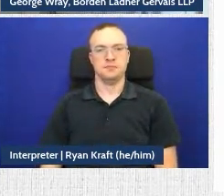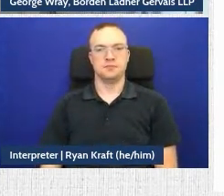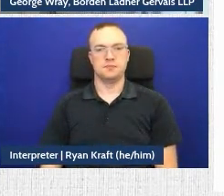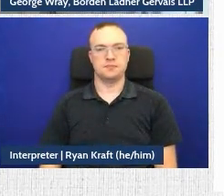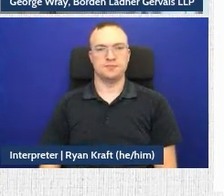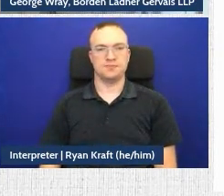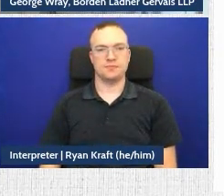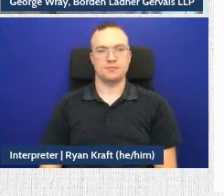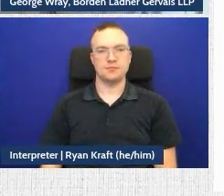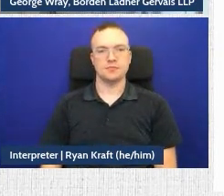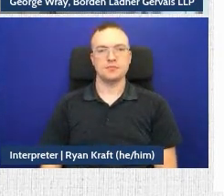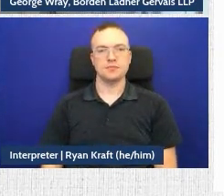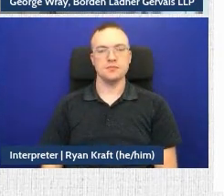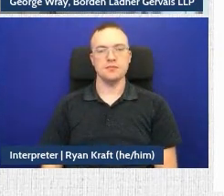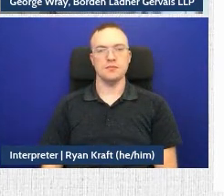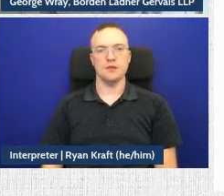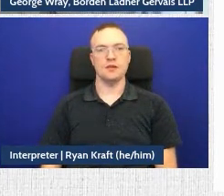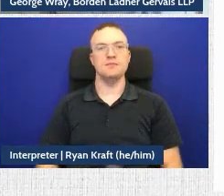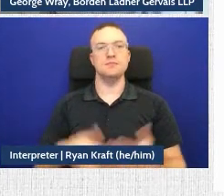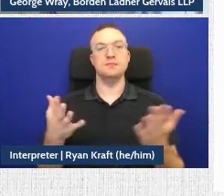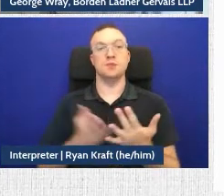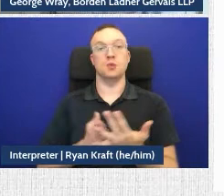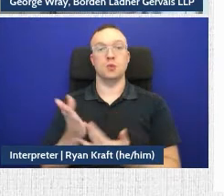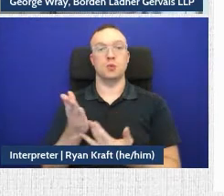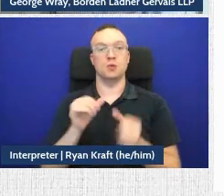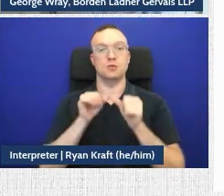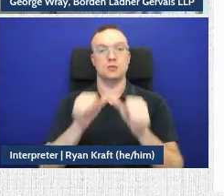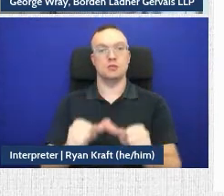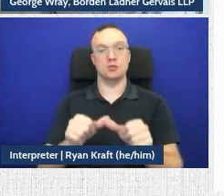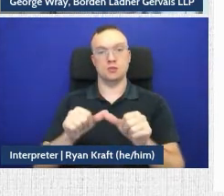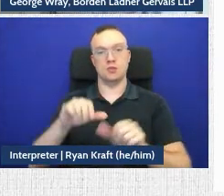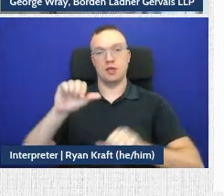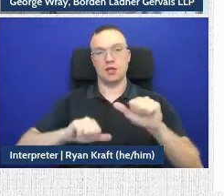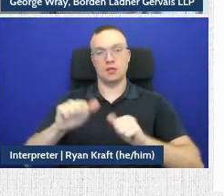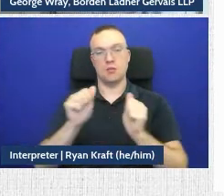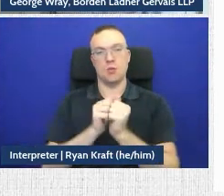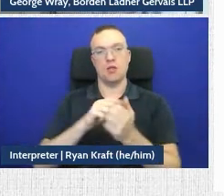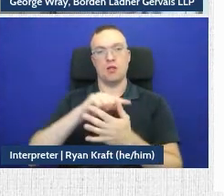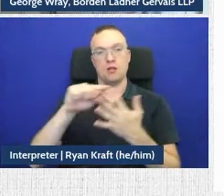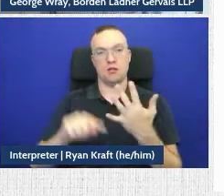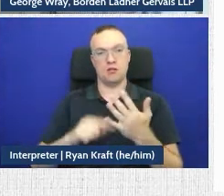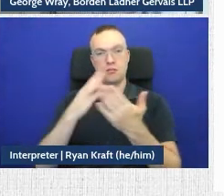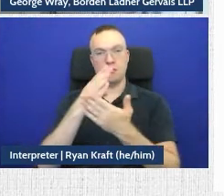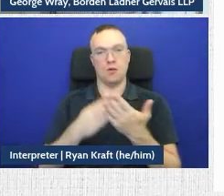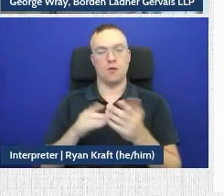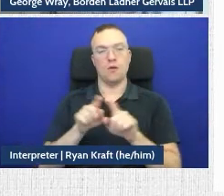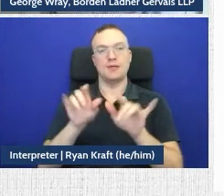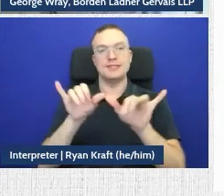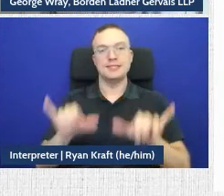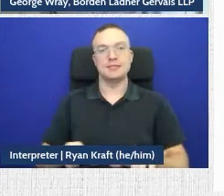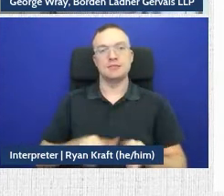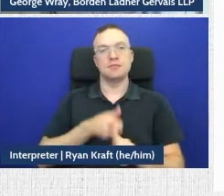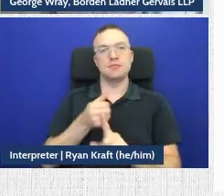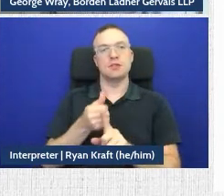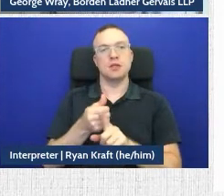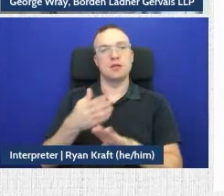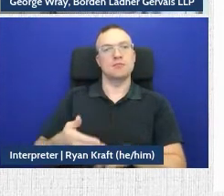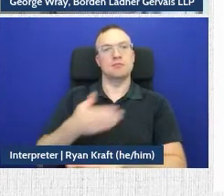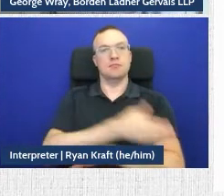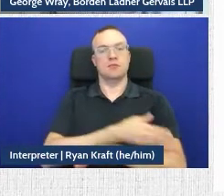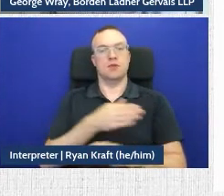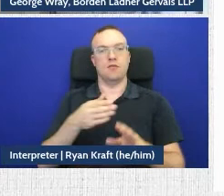So through the continuous assessment of these factors, the system will ultimately enhance client